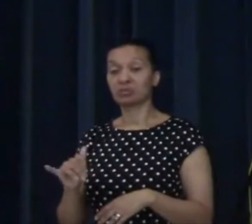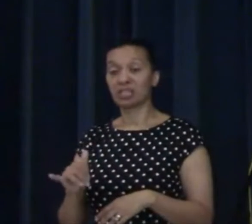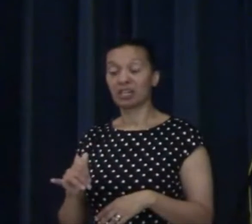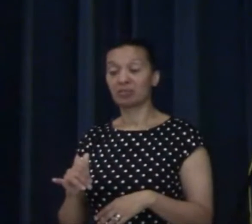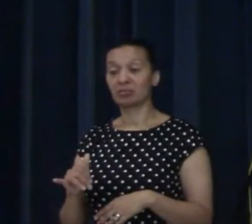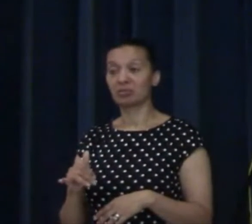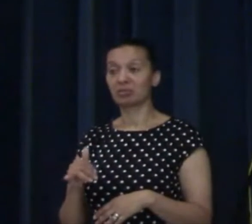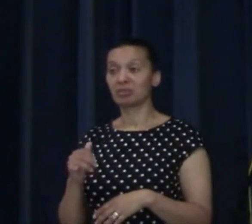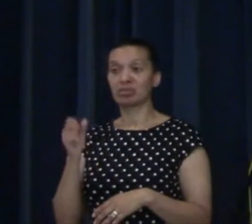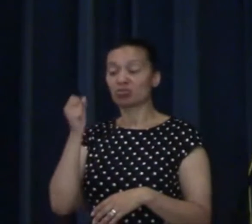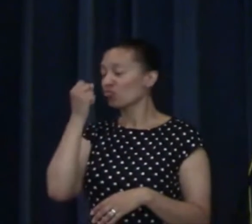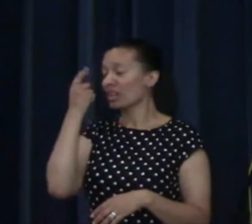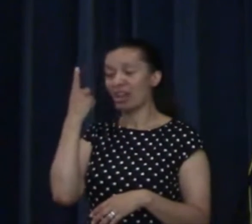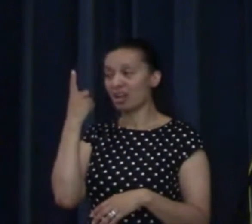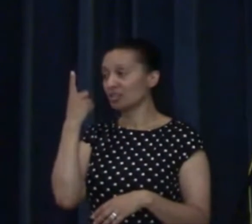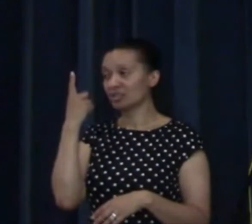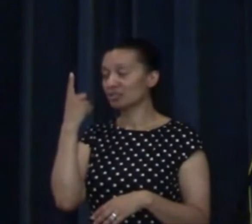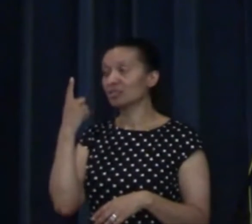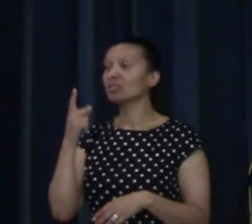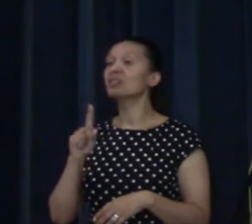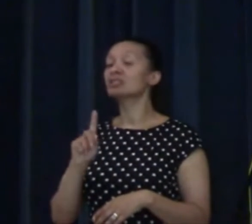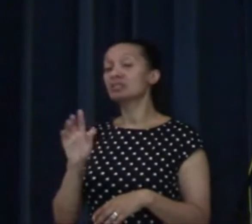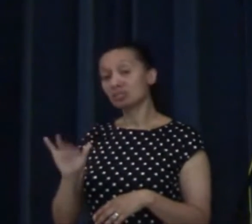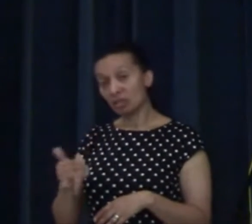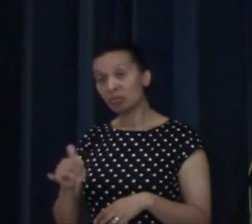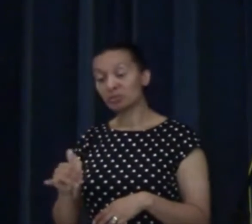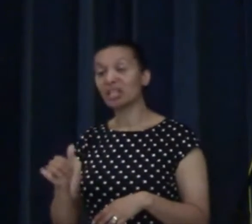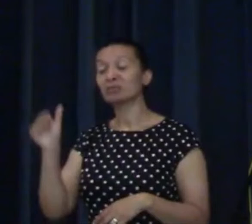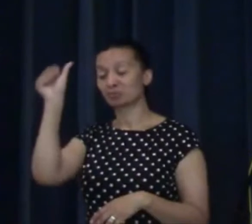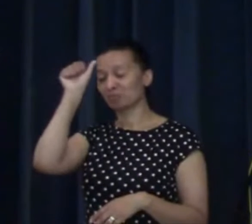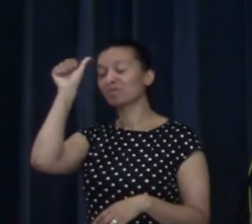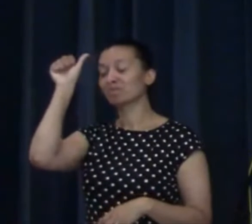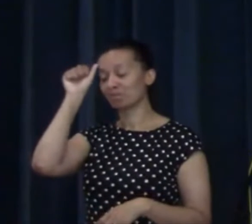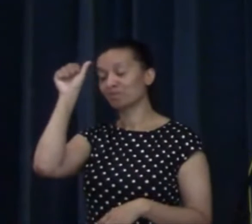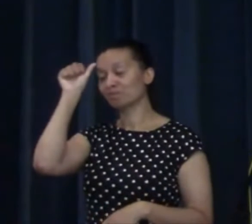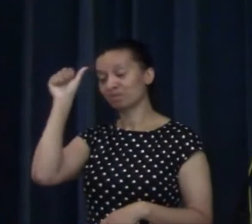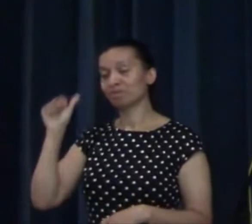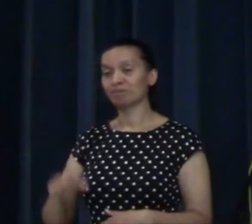do it without realising it. Sometimes we do it knowingly.